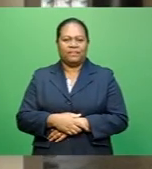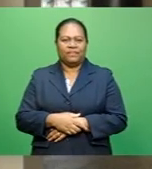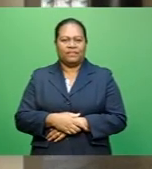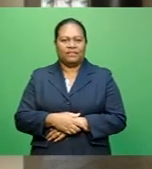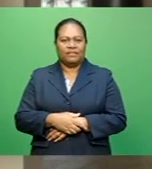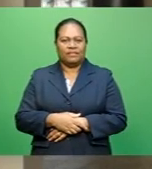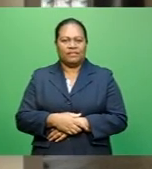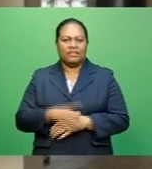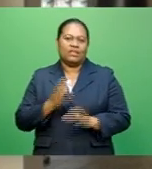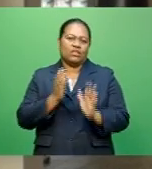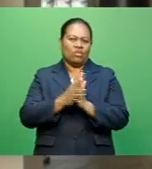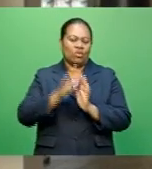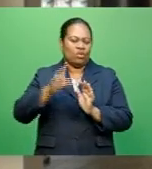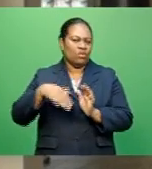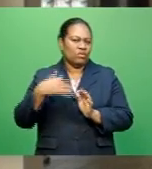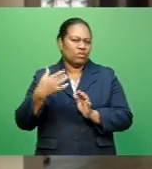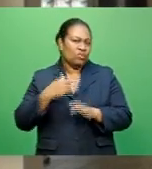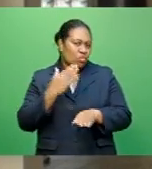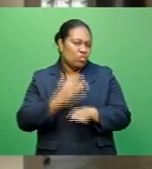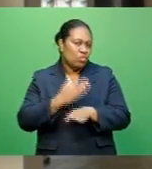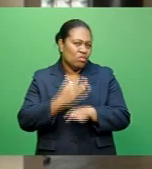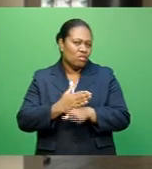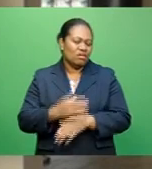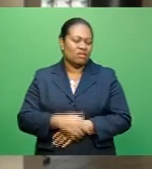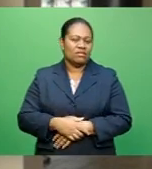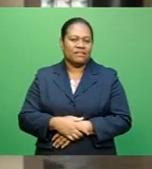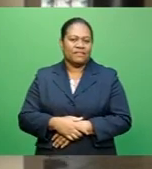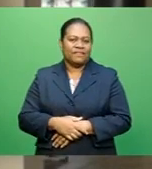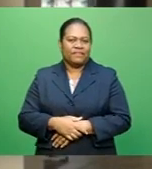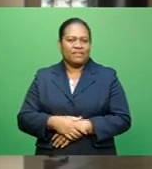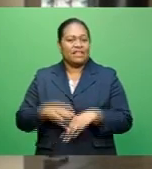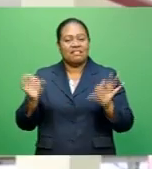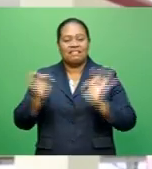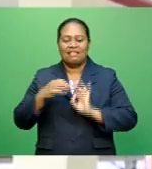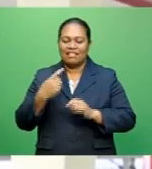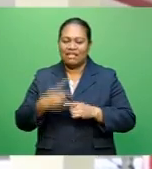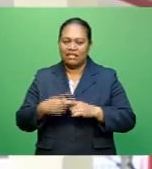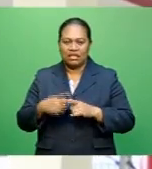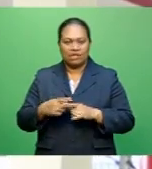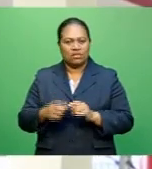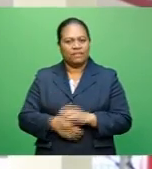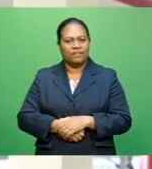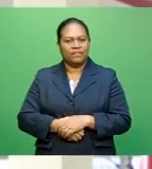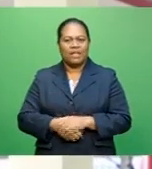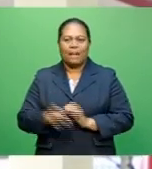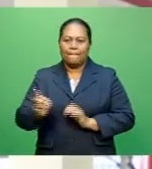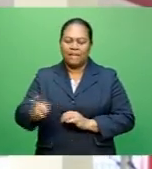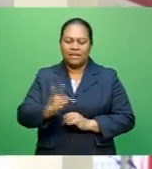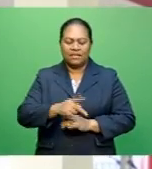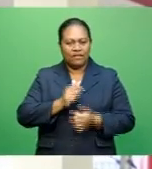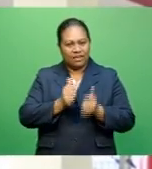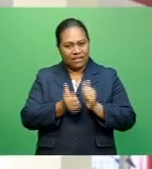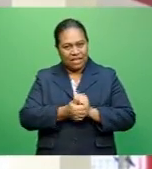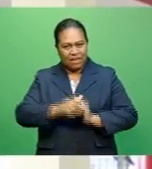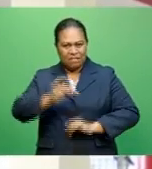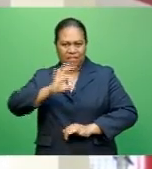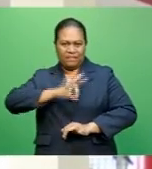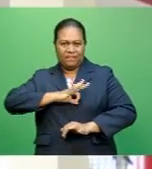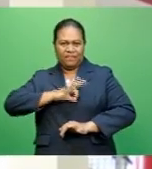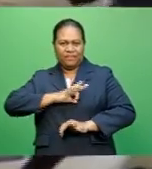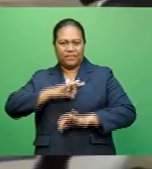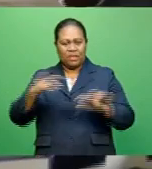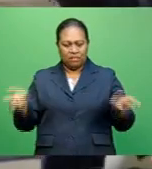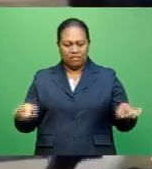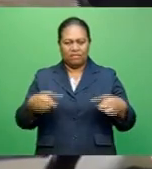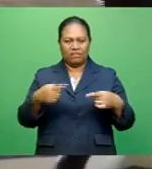Like, as a champion, we have to work it, and no excuses. The Pacific Games' silver medalist will be competing